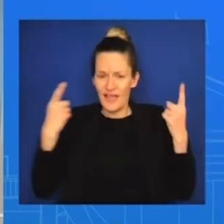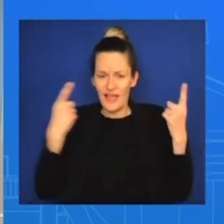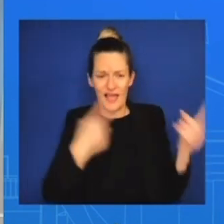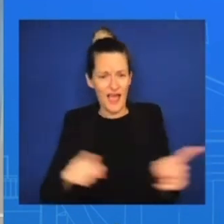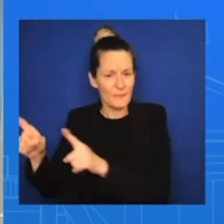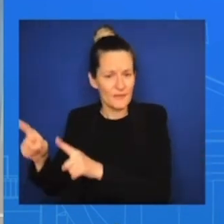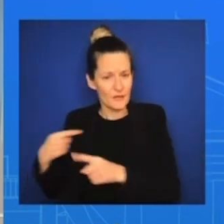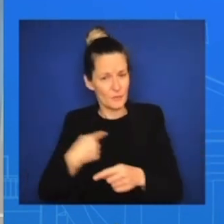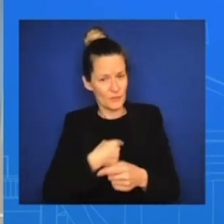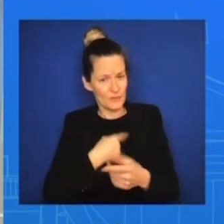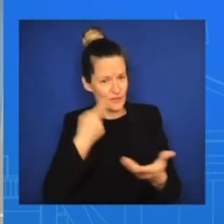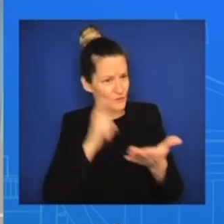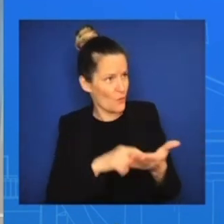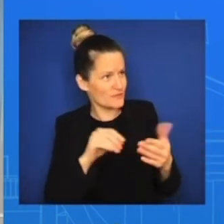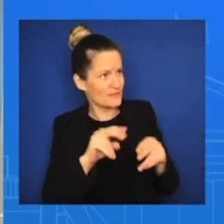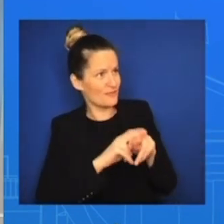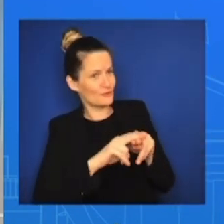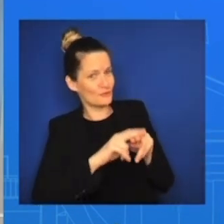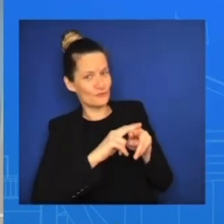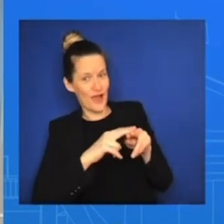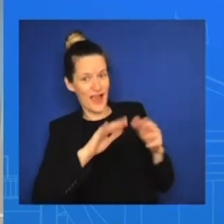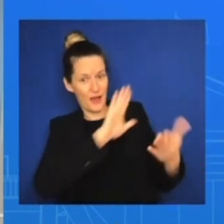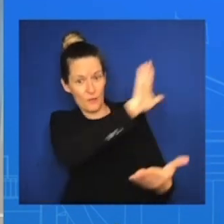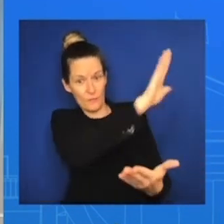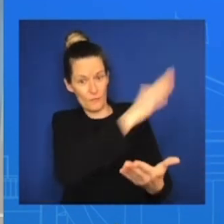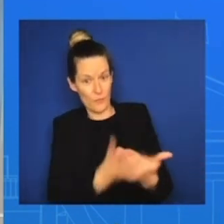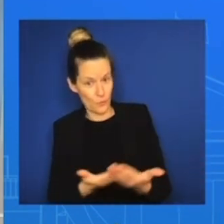in this crisis. And that is something that we were really hopeful can continue.